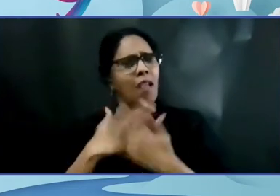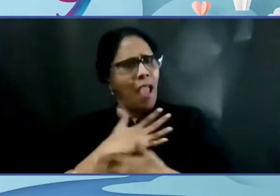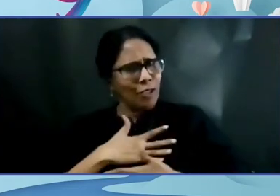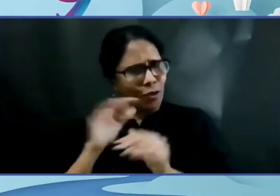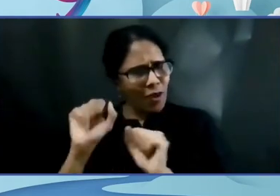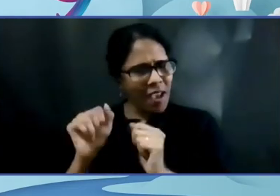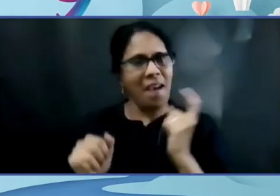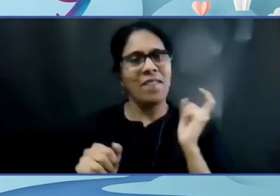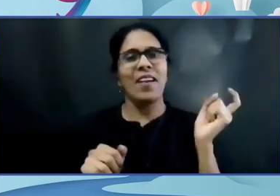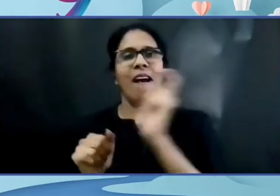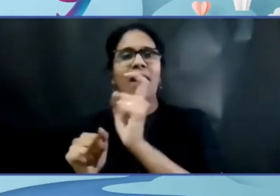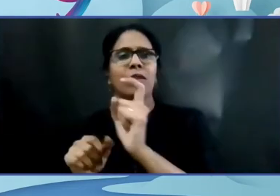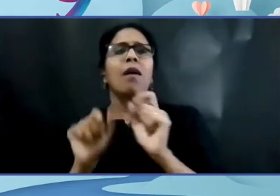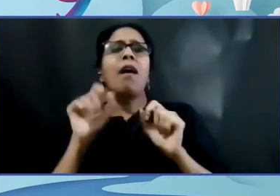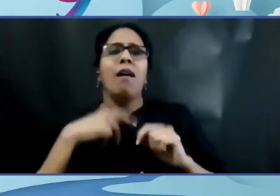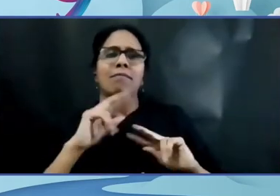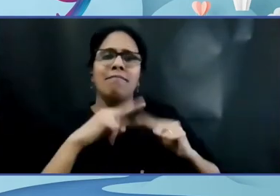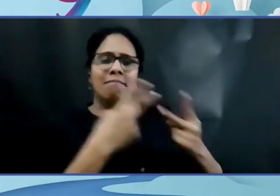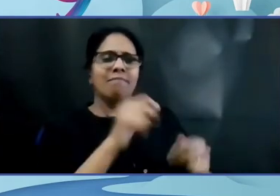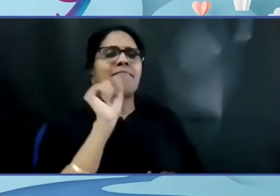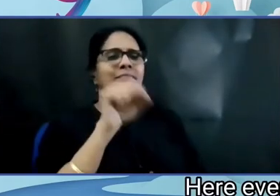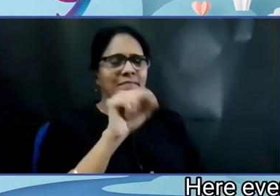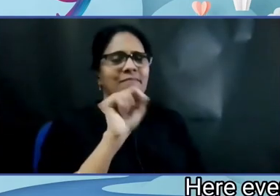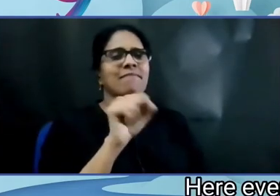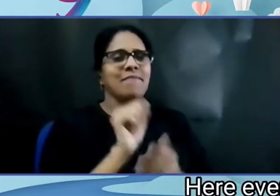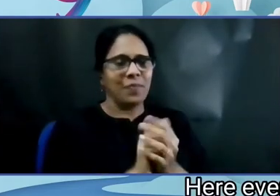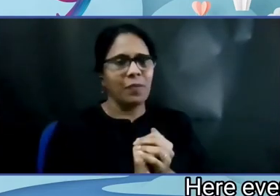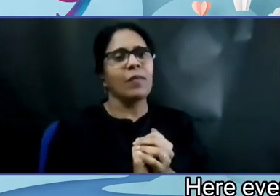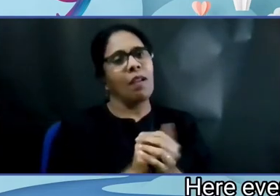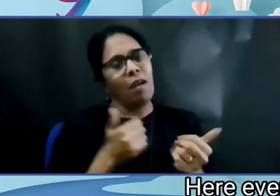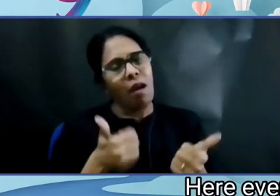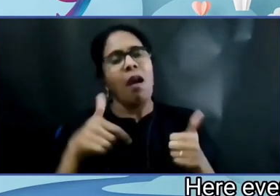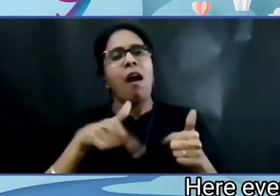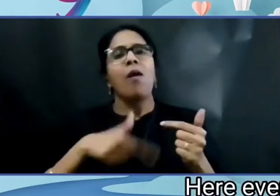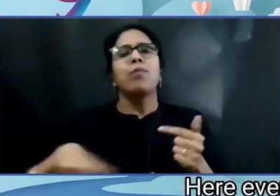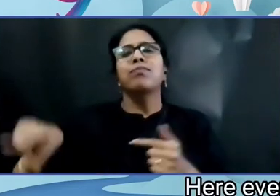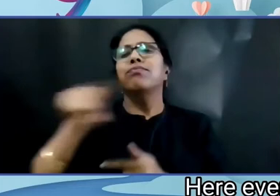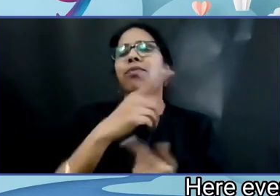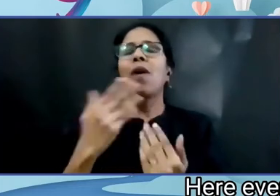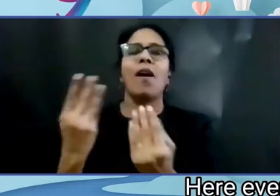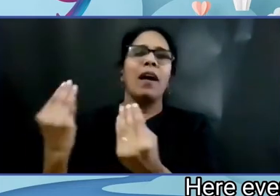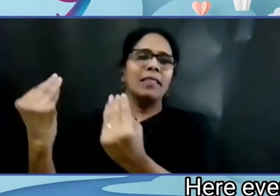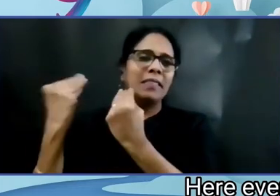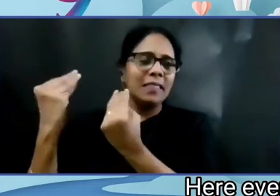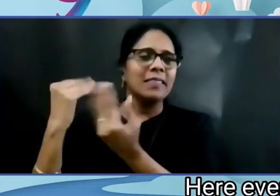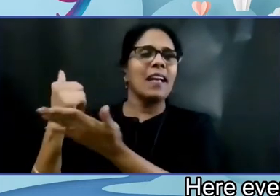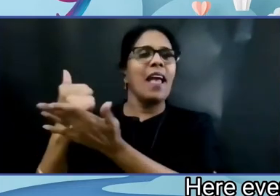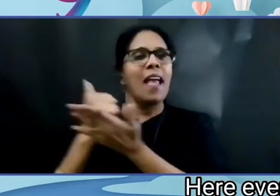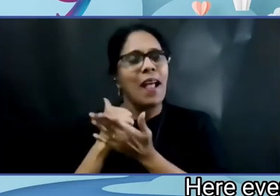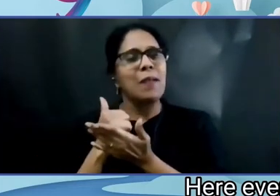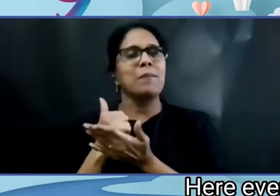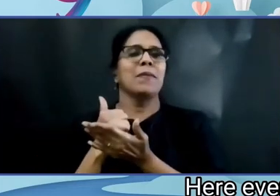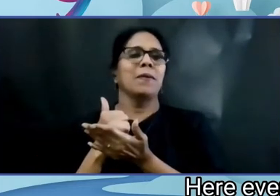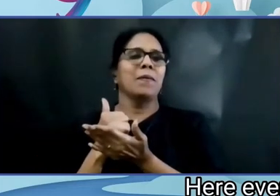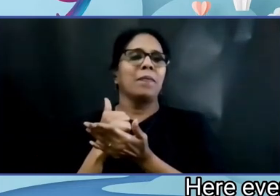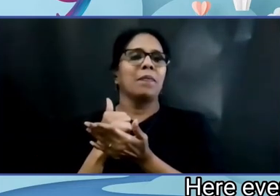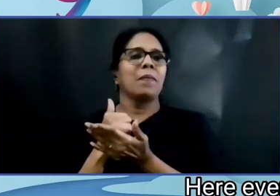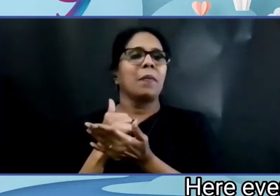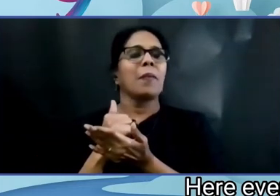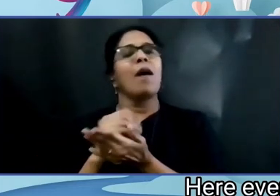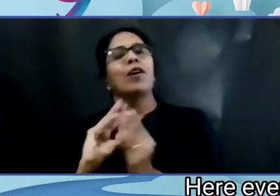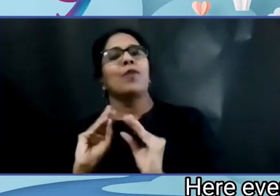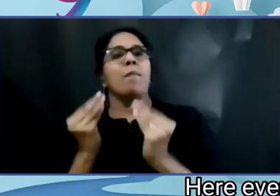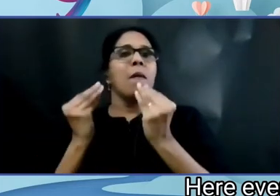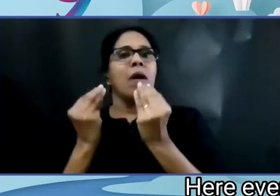Yeah, because here everyone is teaching me and I am getting better